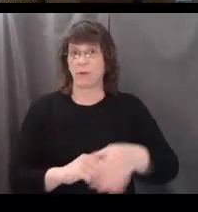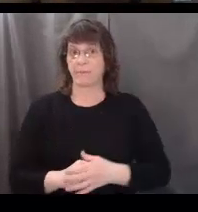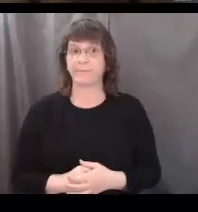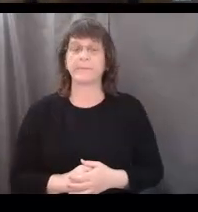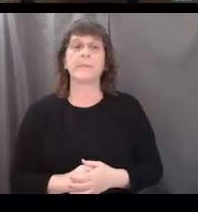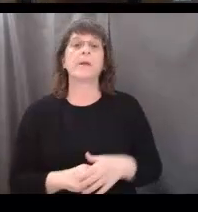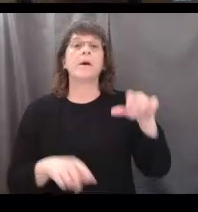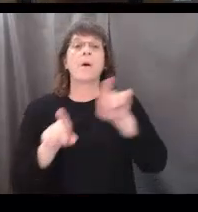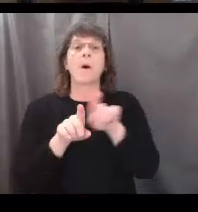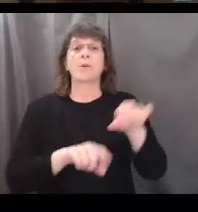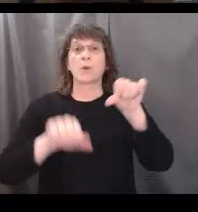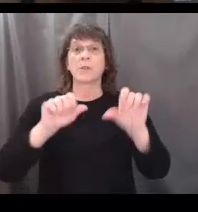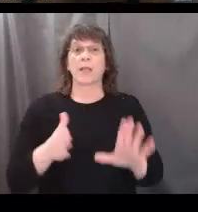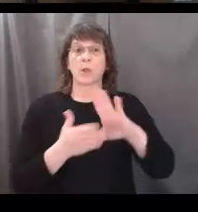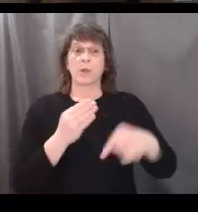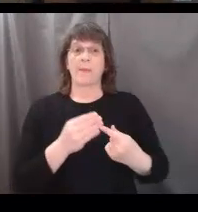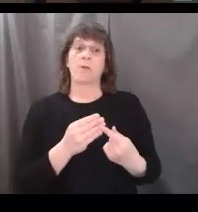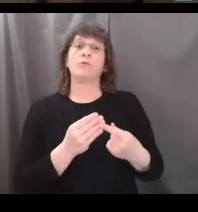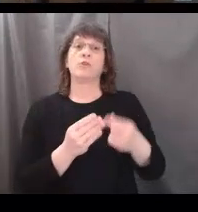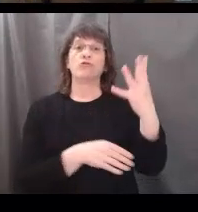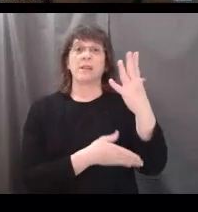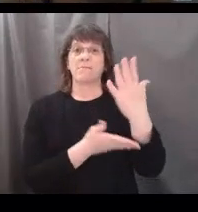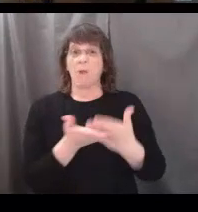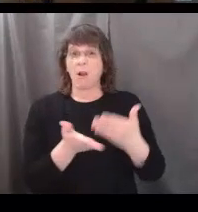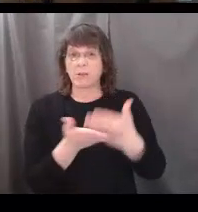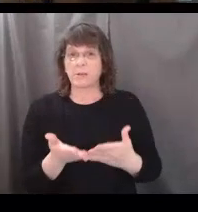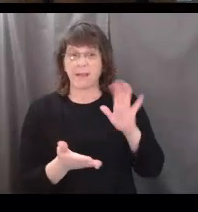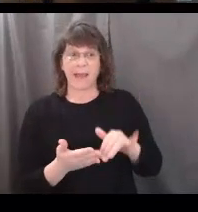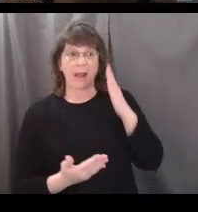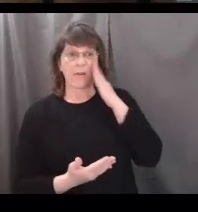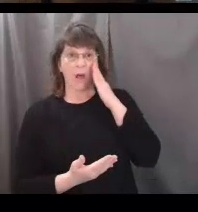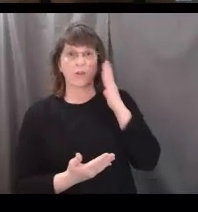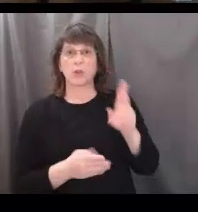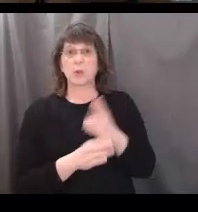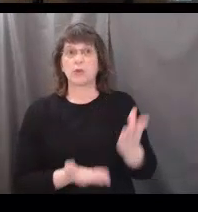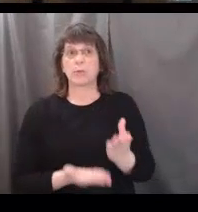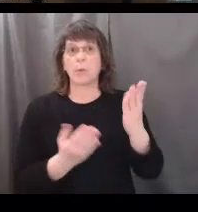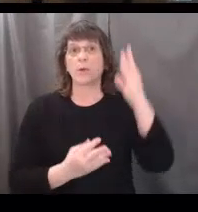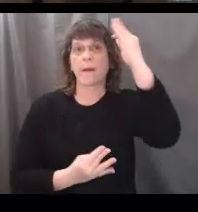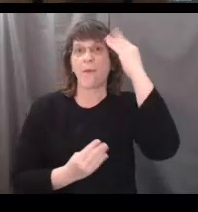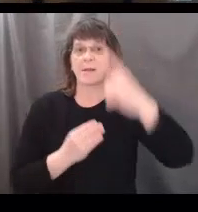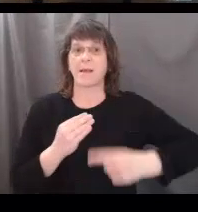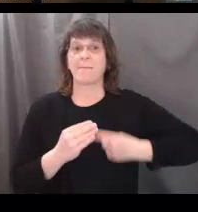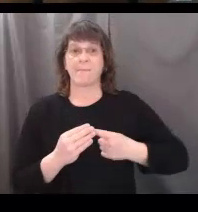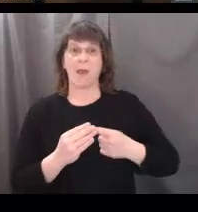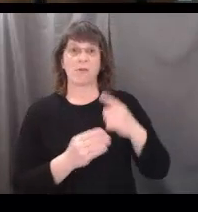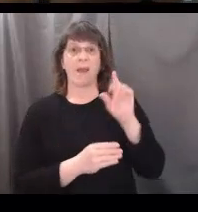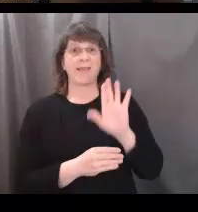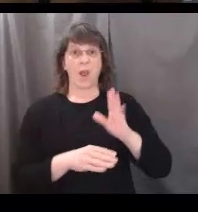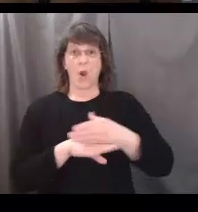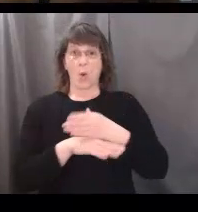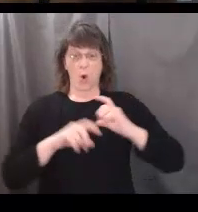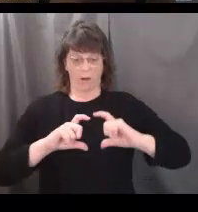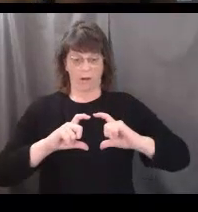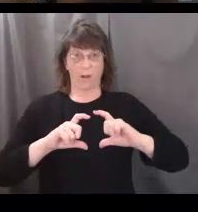And they will learn about the parts of a tree and use that knowledge to propose a hypothesis about the life of the tree that their wood